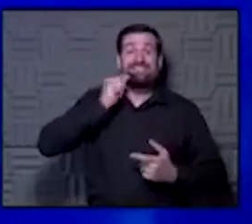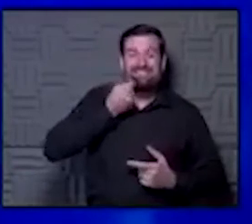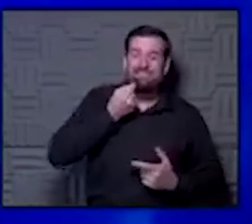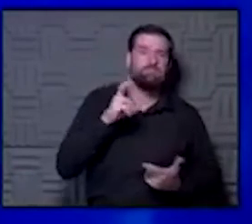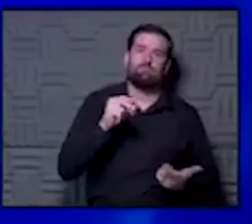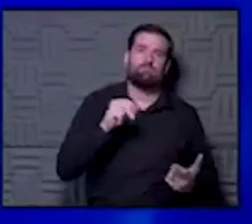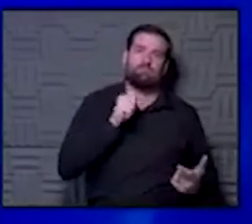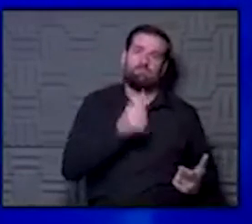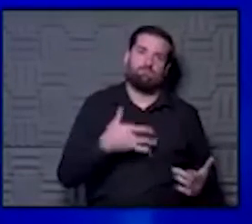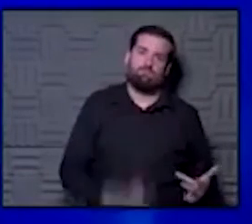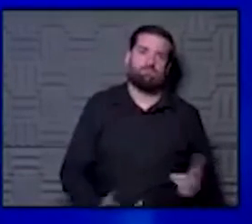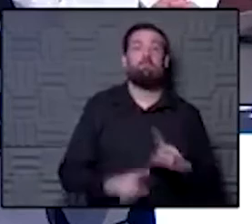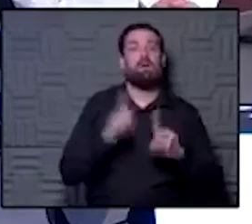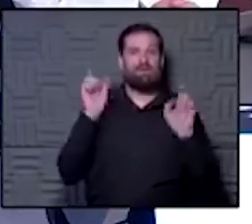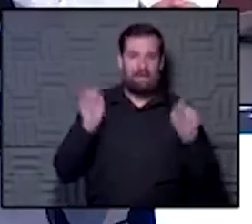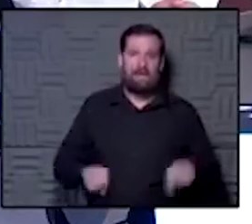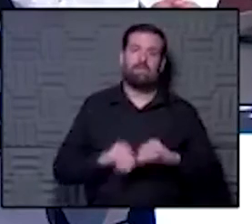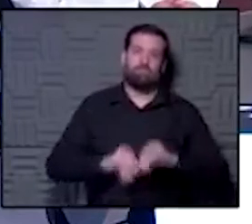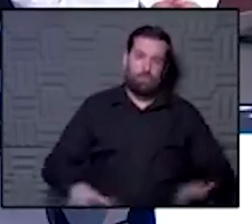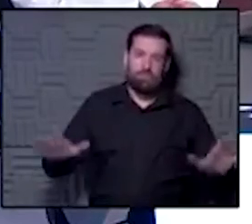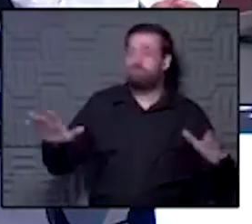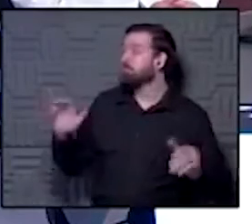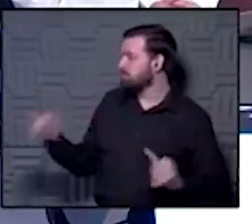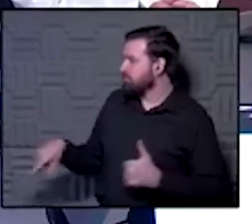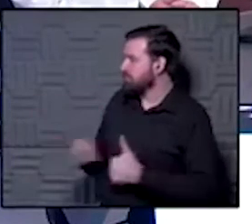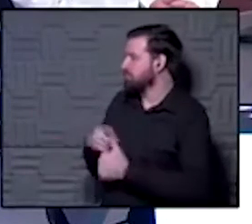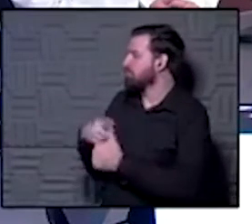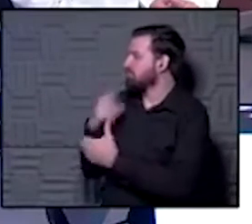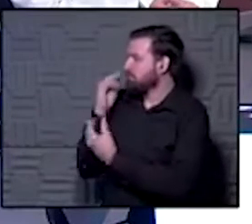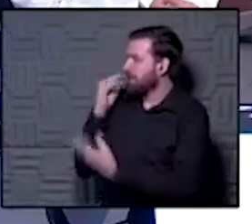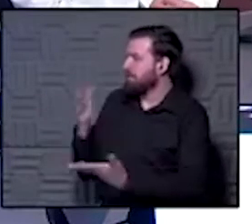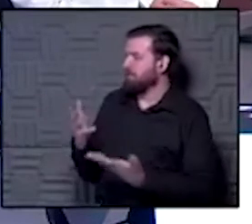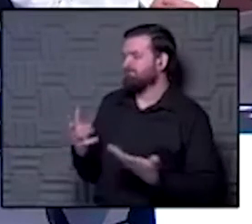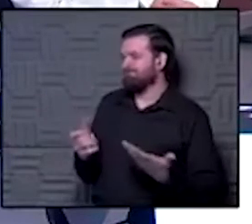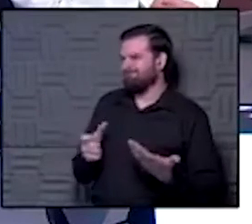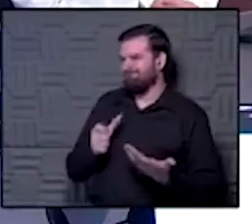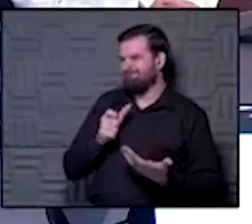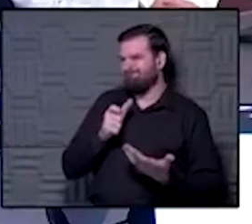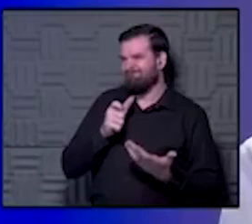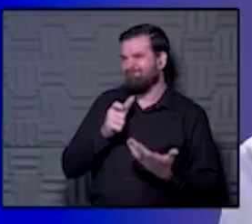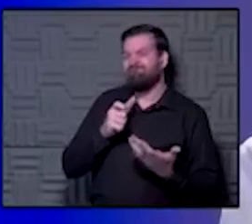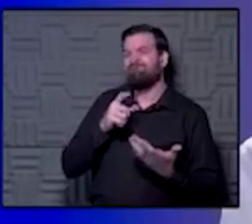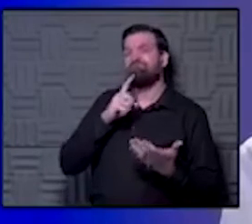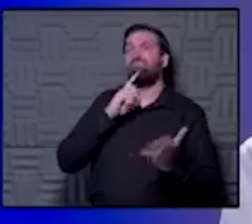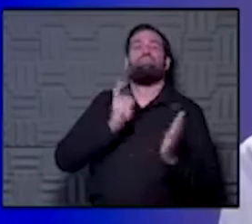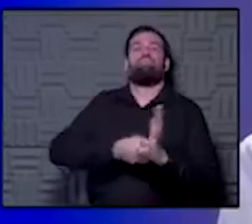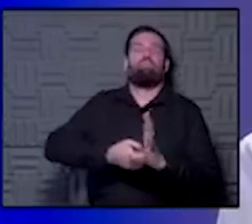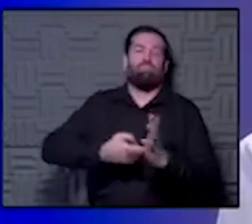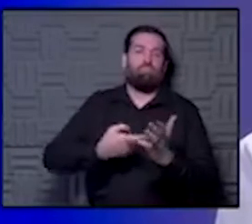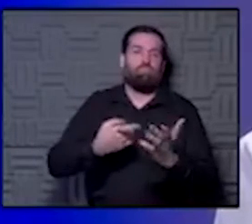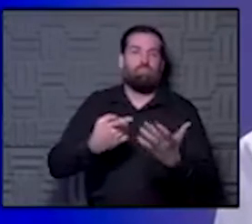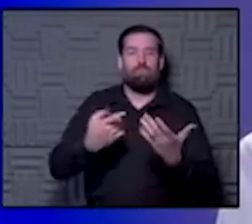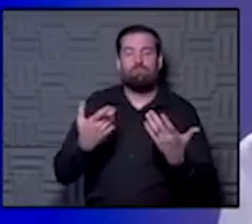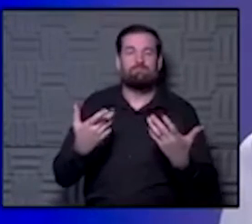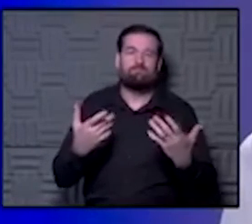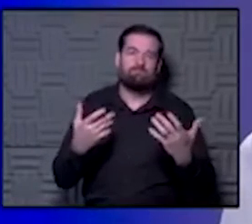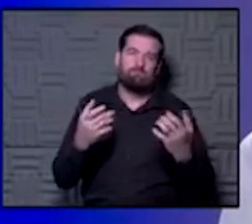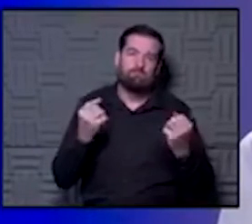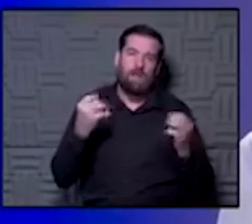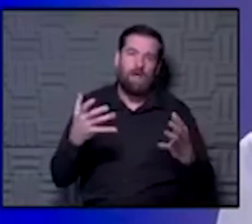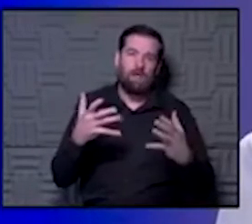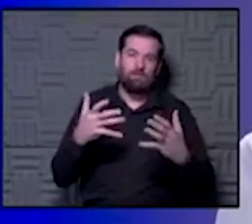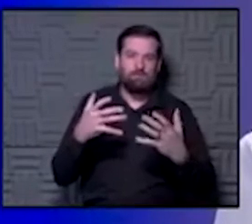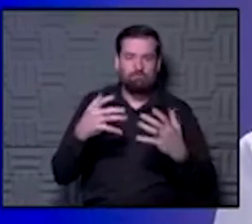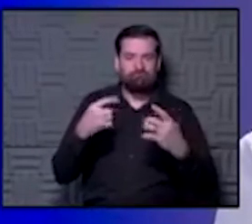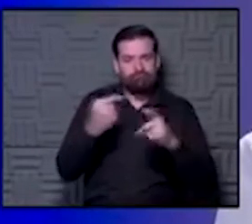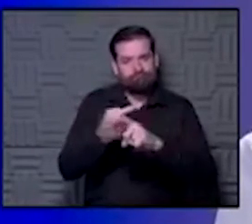but they can spread it. Yeah, I think that initial data was indirect evidence or incidental findings based. I think there were a lot of confounding